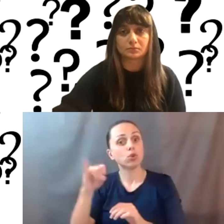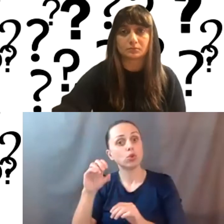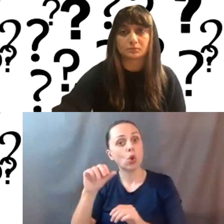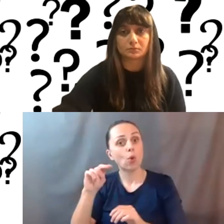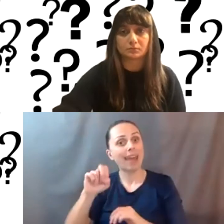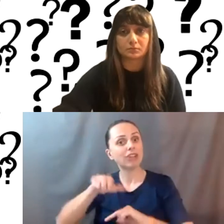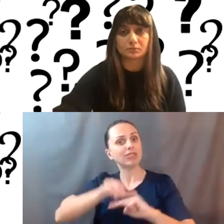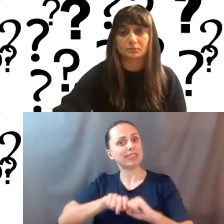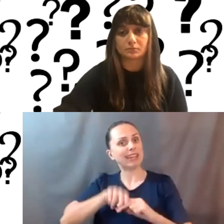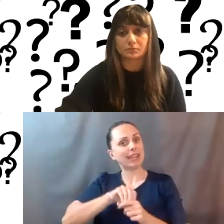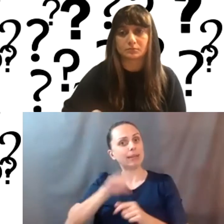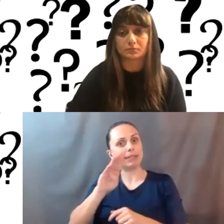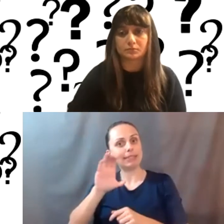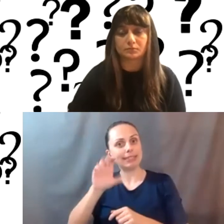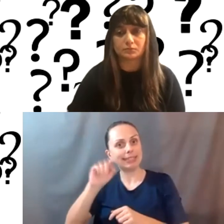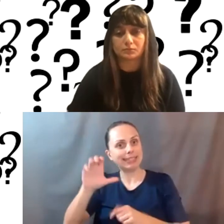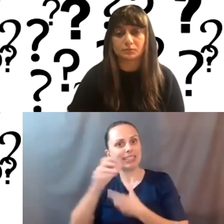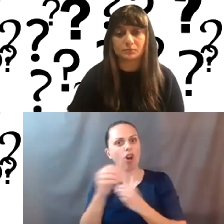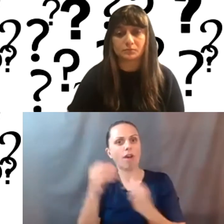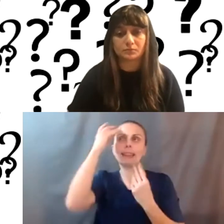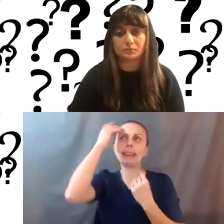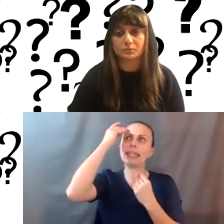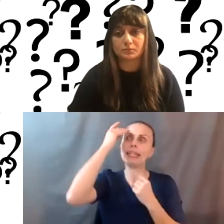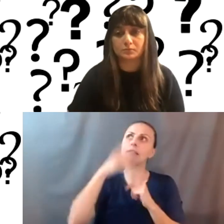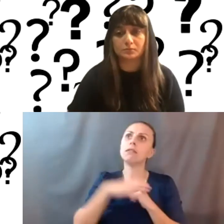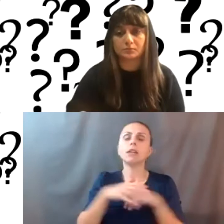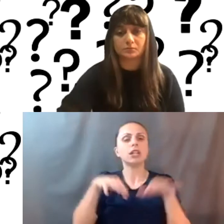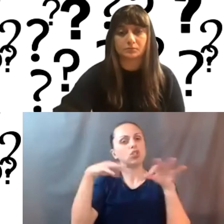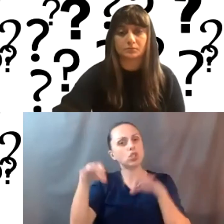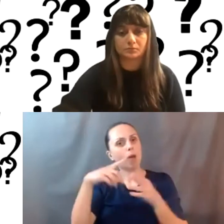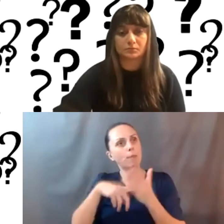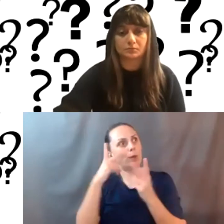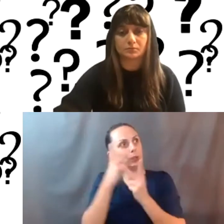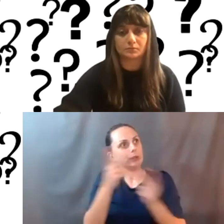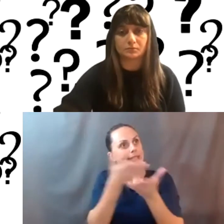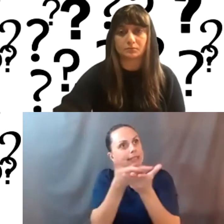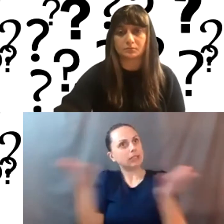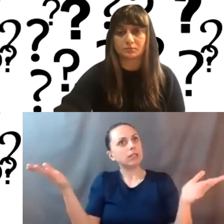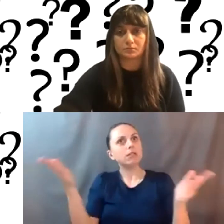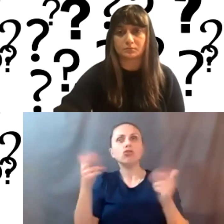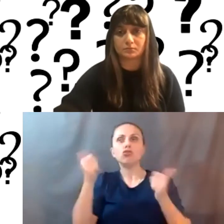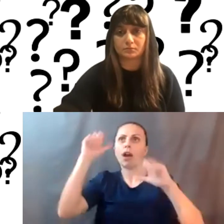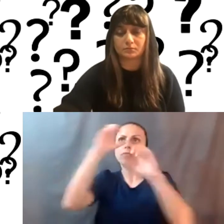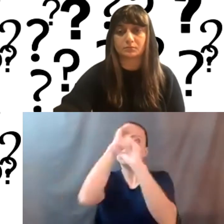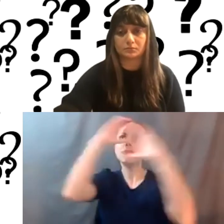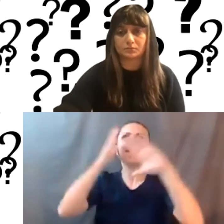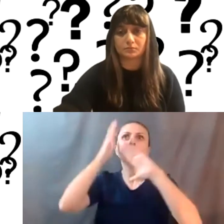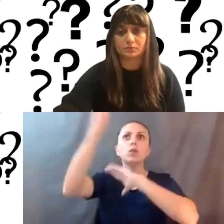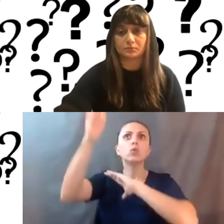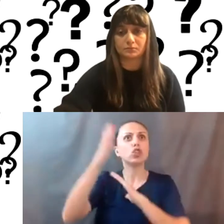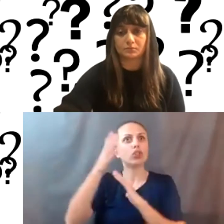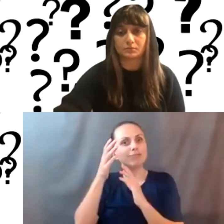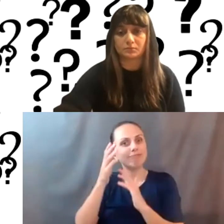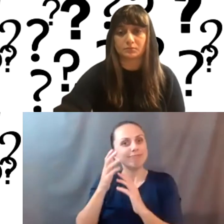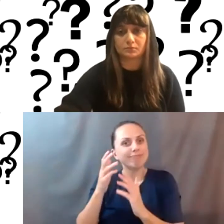the, the BCTC office and thinking about, you know, describing what you see and putting yourself in that future forward area,